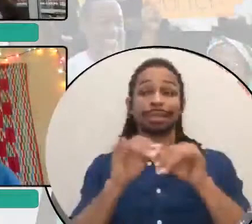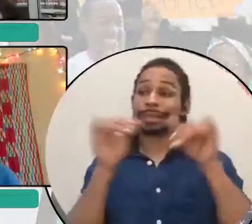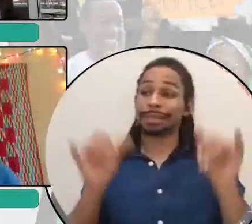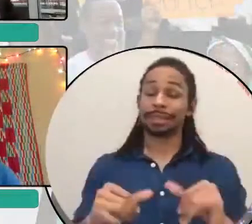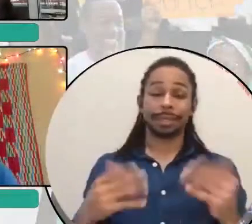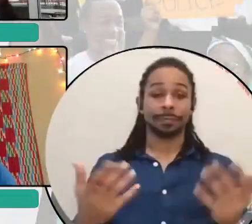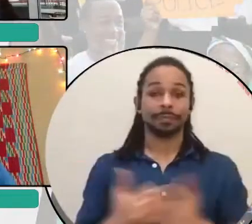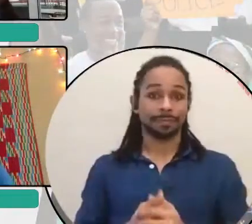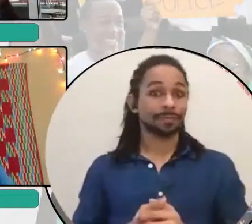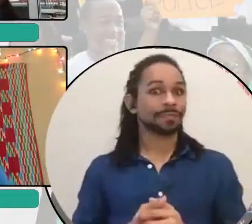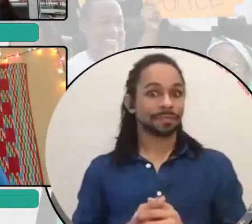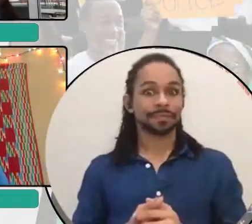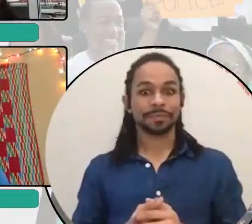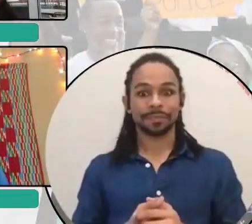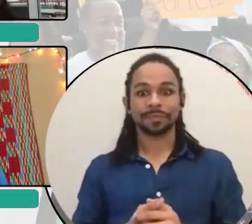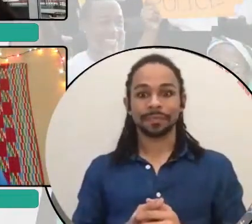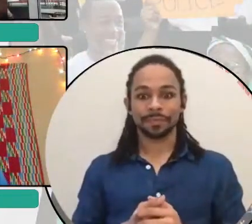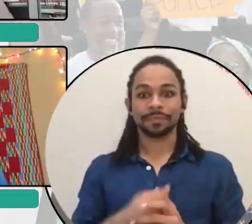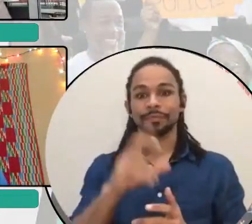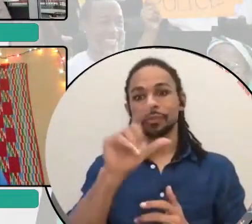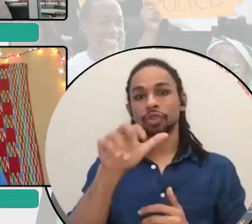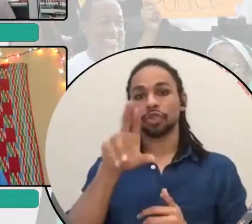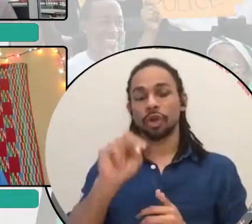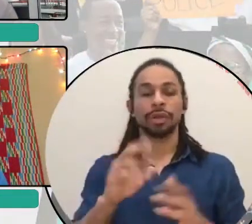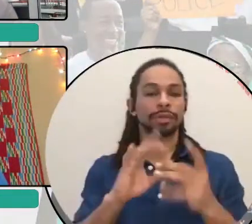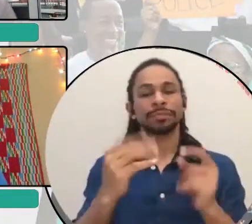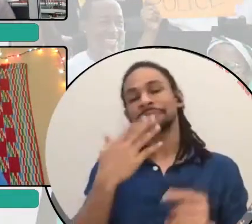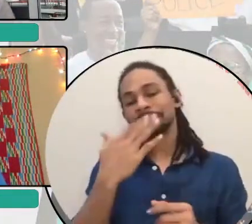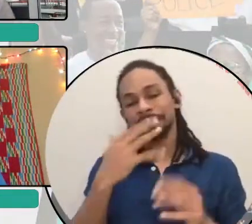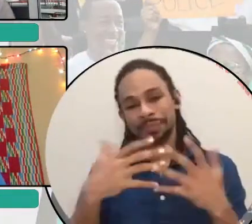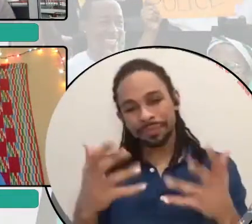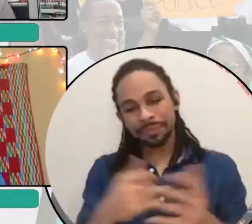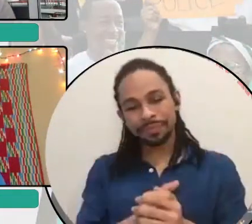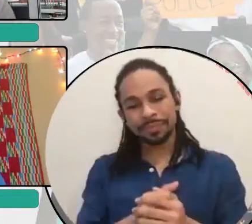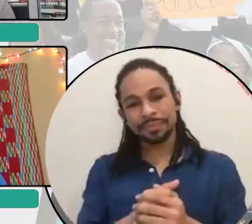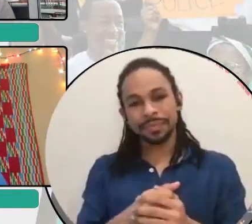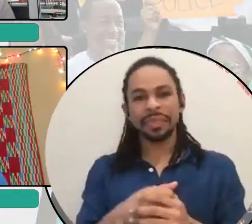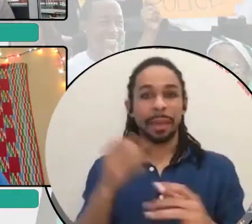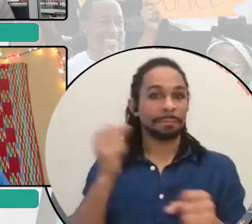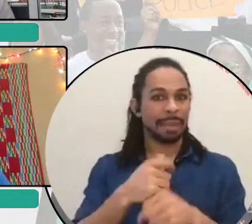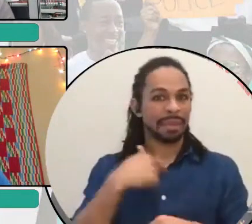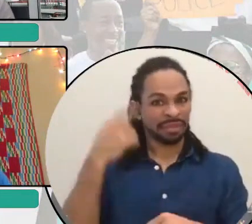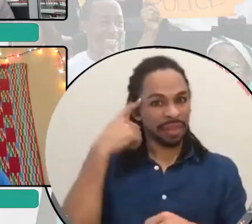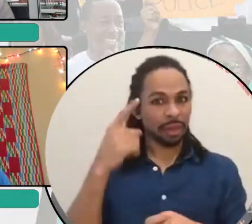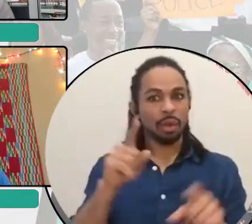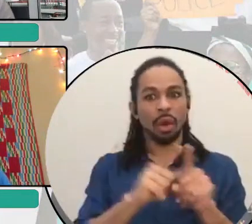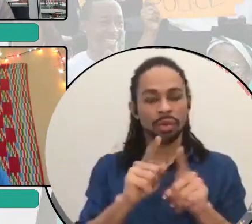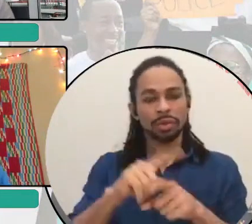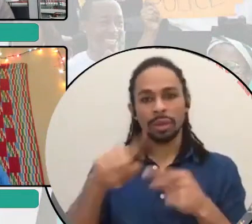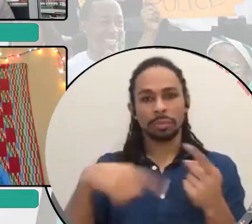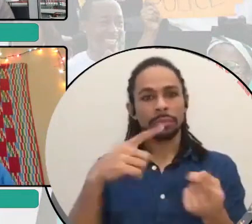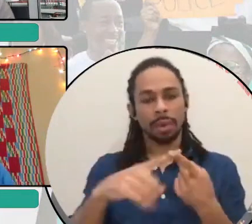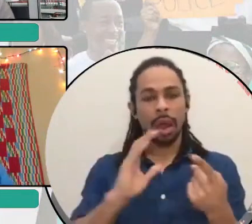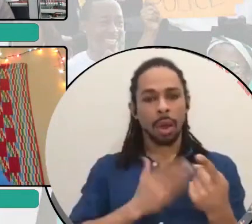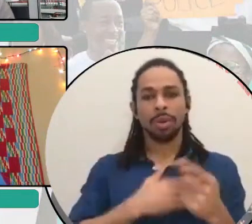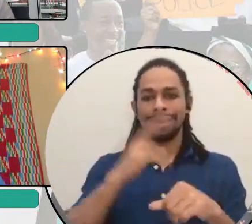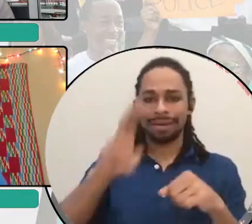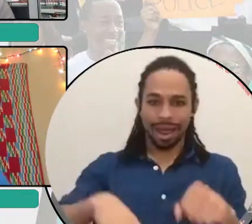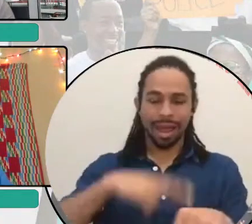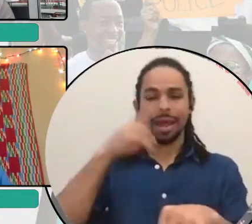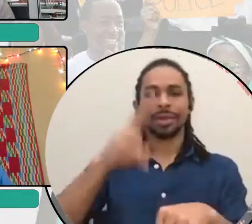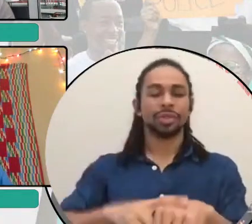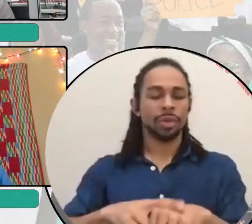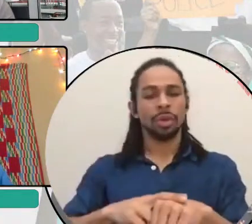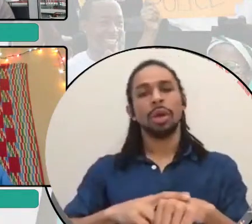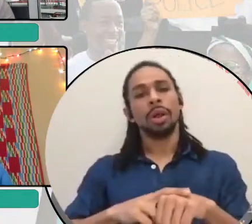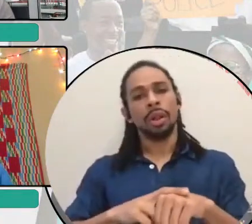Thank you so much. And, and, um, that, that made me think also about, about our national, uh, kind